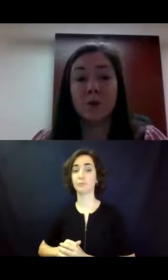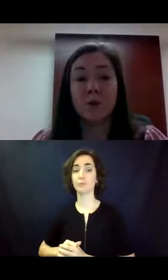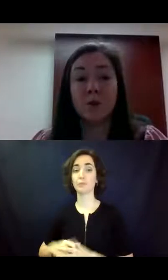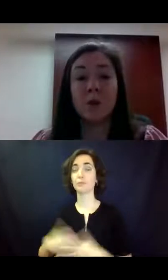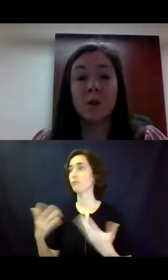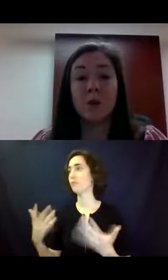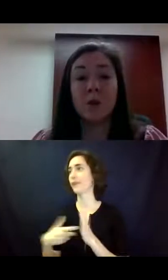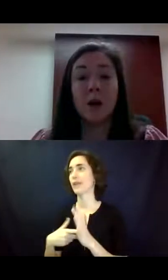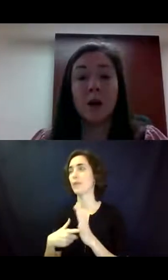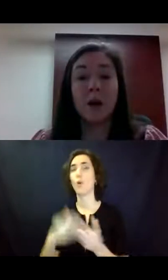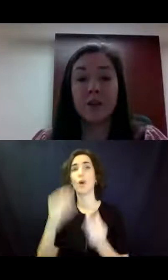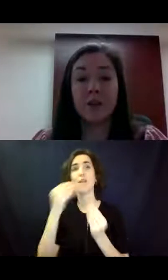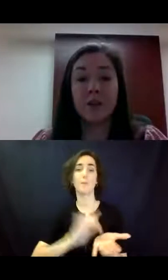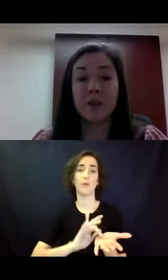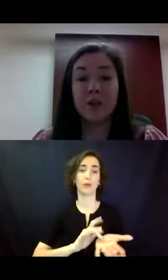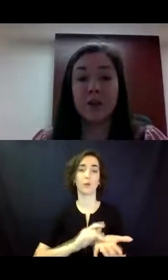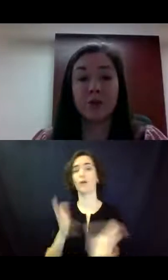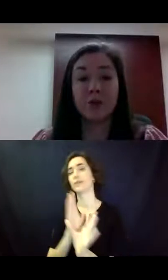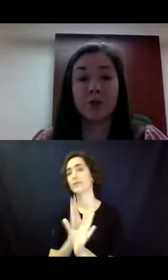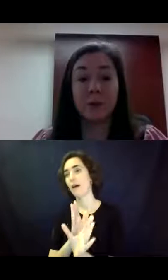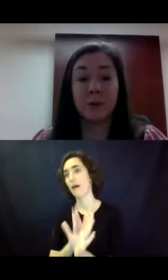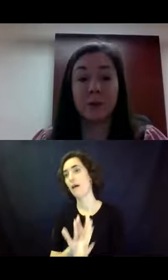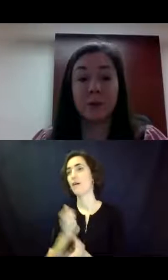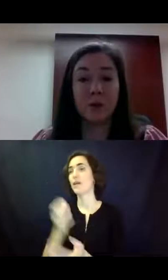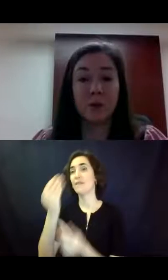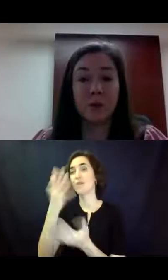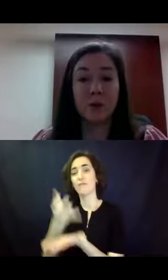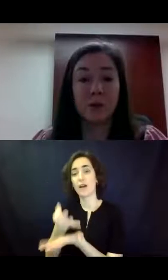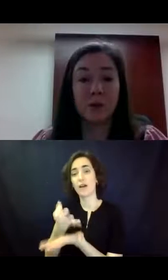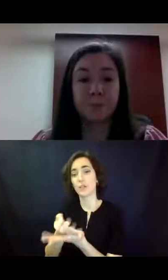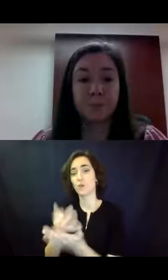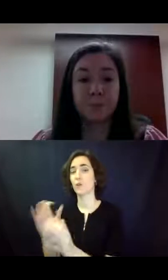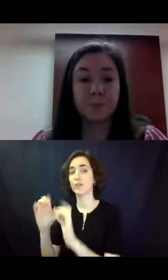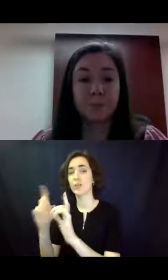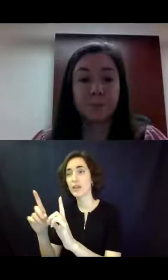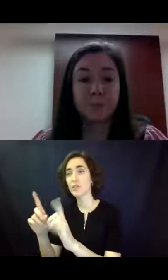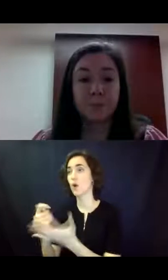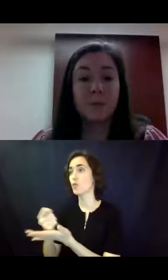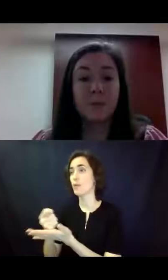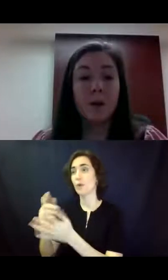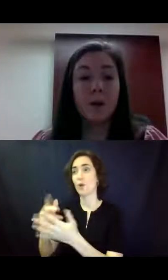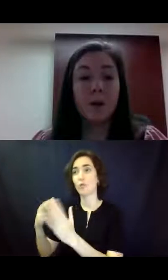include any type of medical, psychological, uh, financial and educational treatment records,